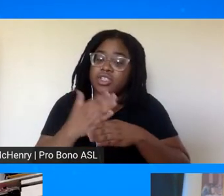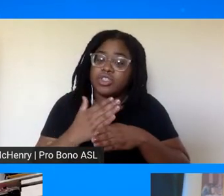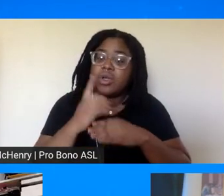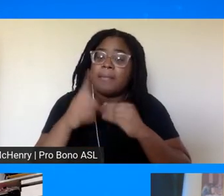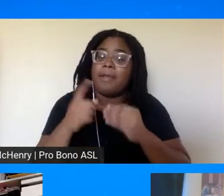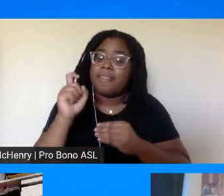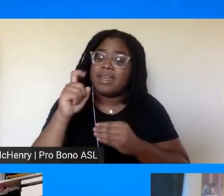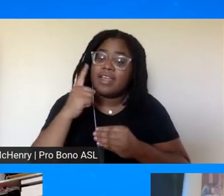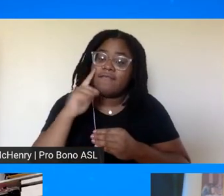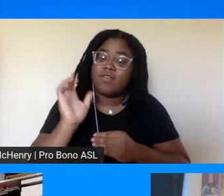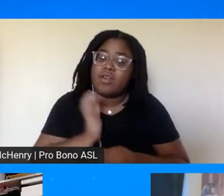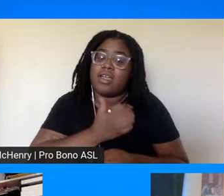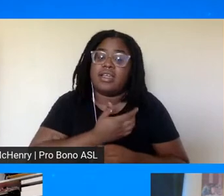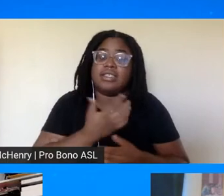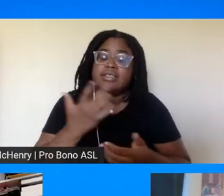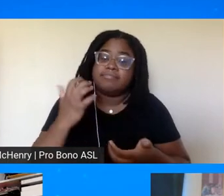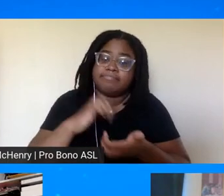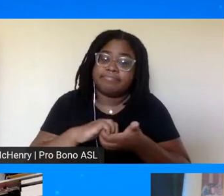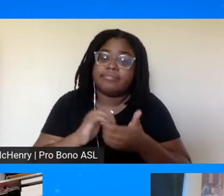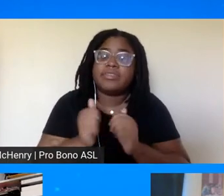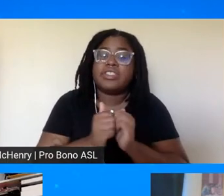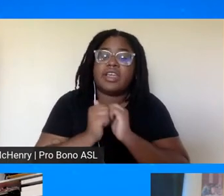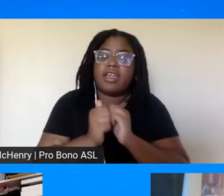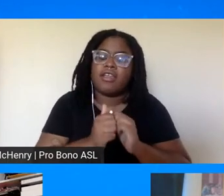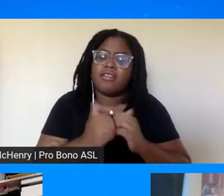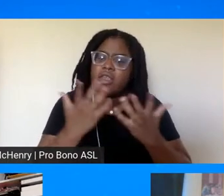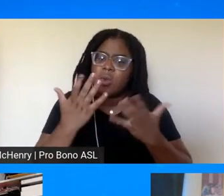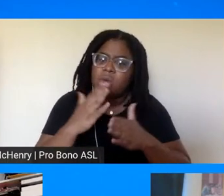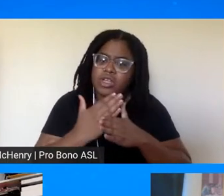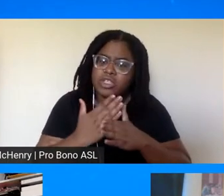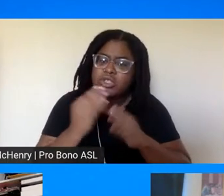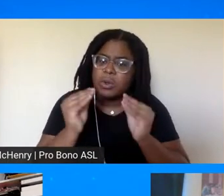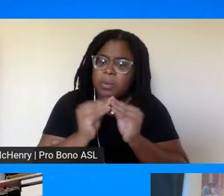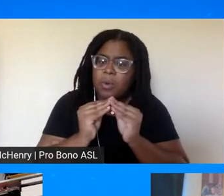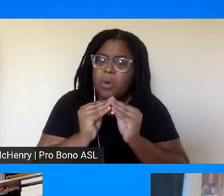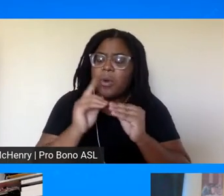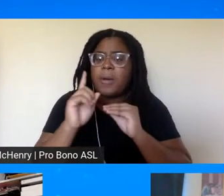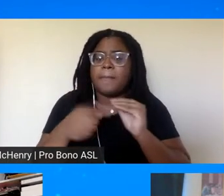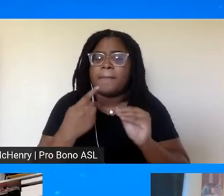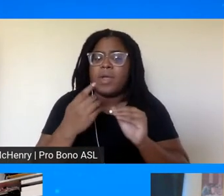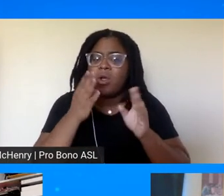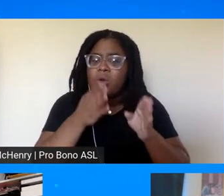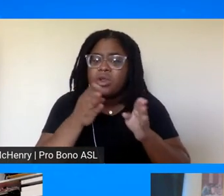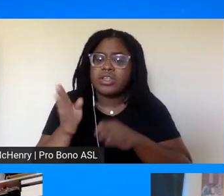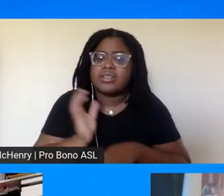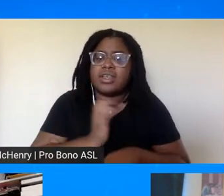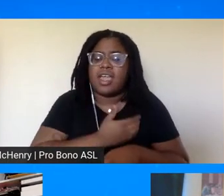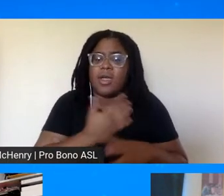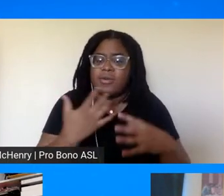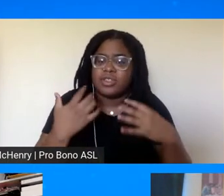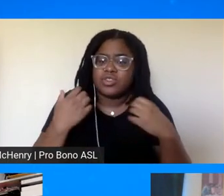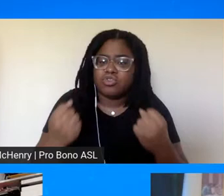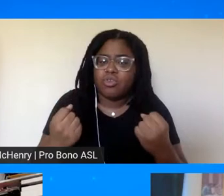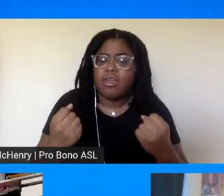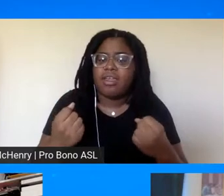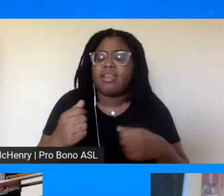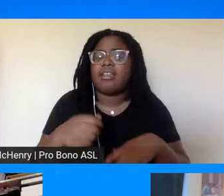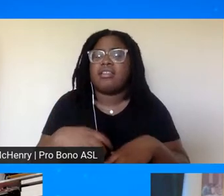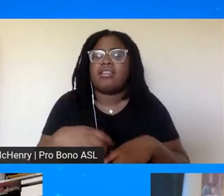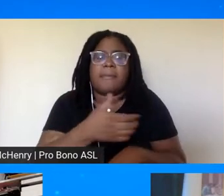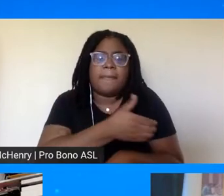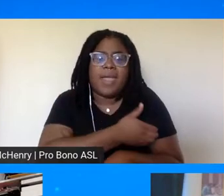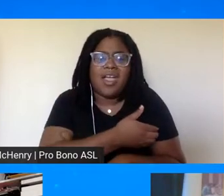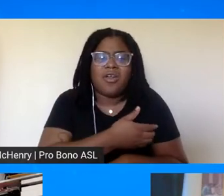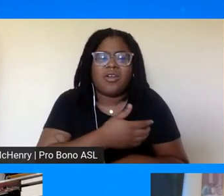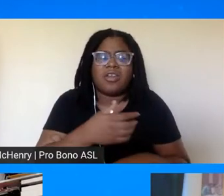together. I know she wants to share more about, we want to share more, Dr. King, about organizing our strength and to compelling power. But as we